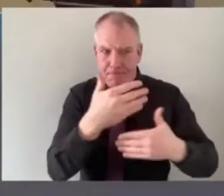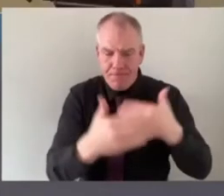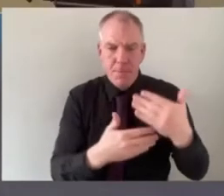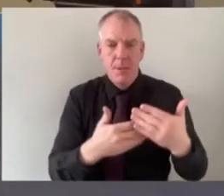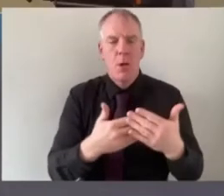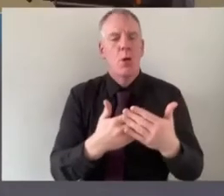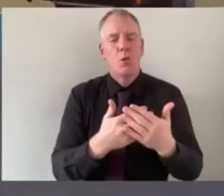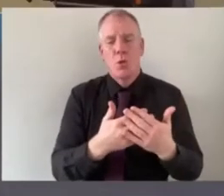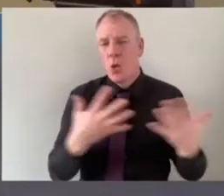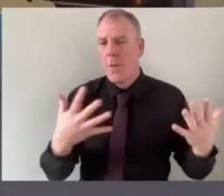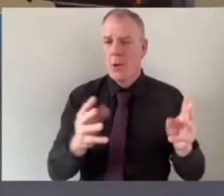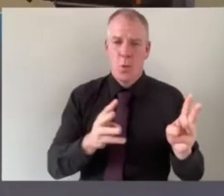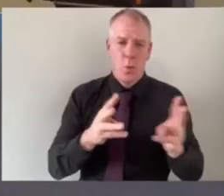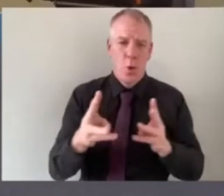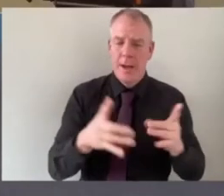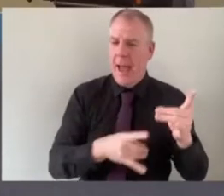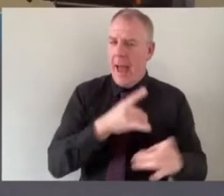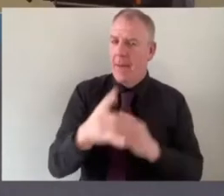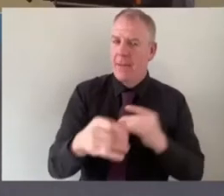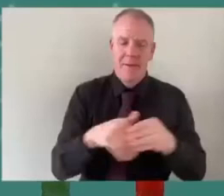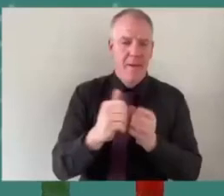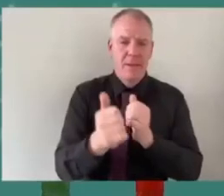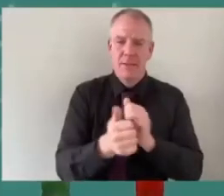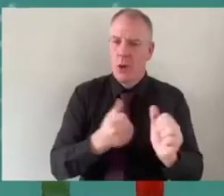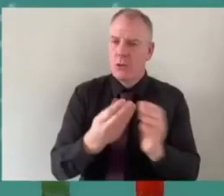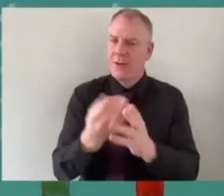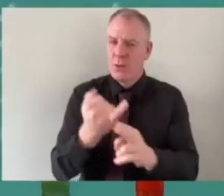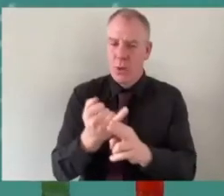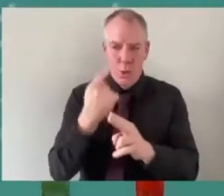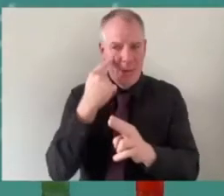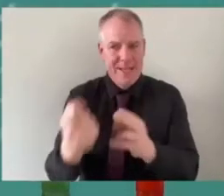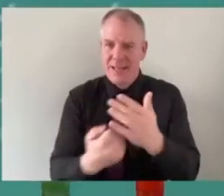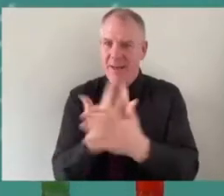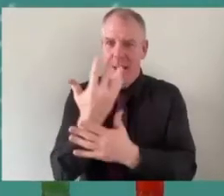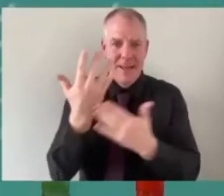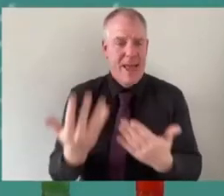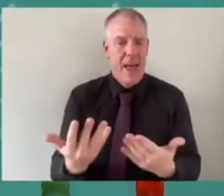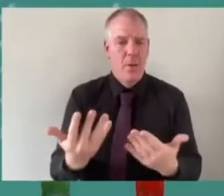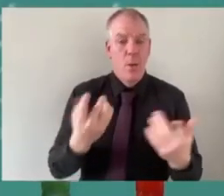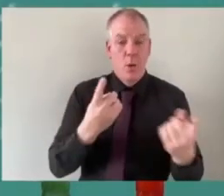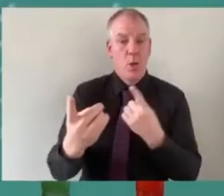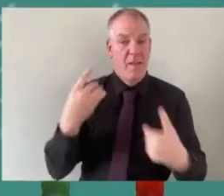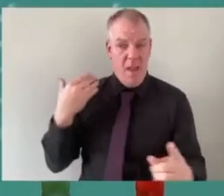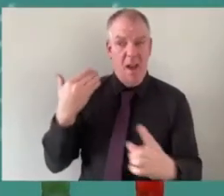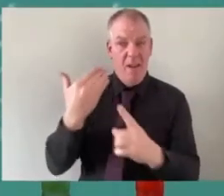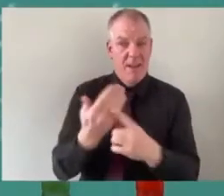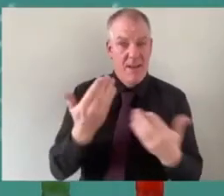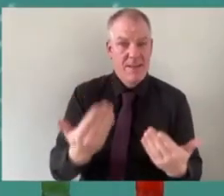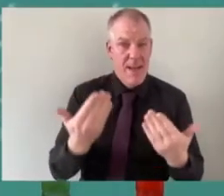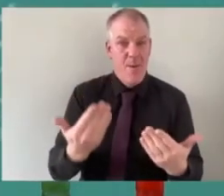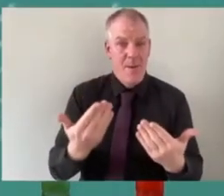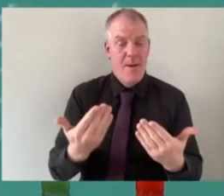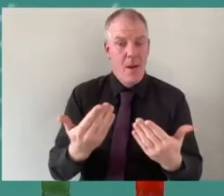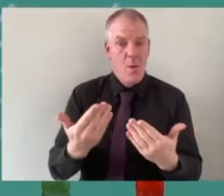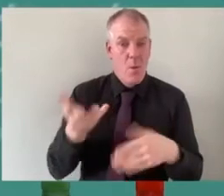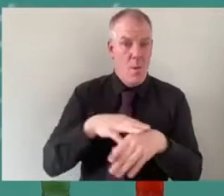going on in this space that you're really starting to see the fruits of the labor and i mean we have been doing this for quite some time and we've been very well supported